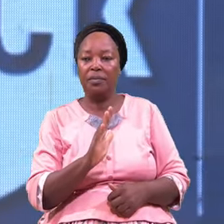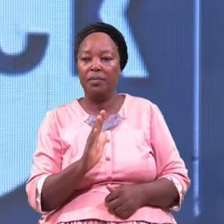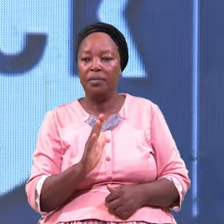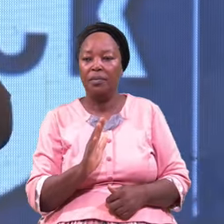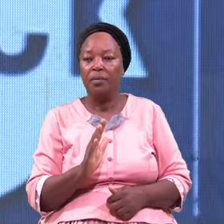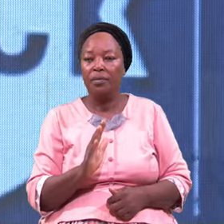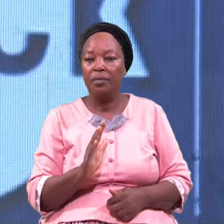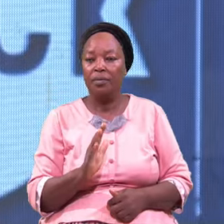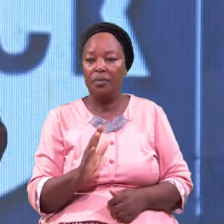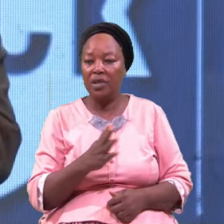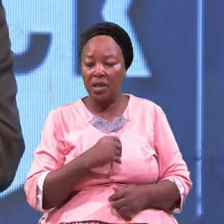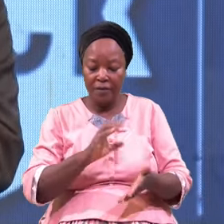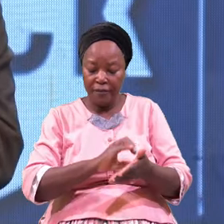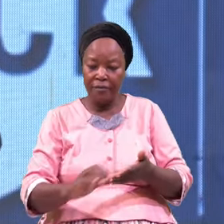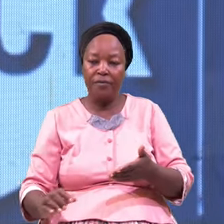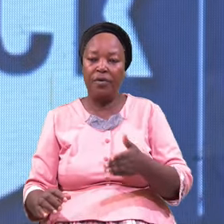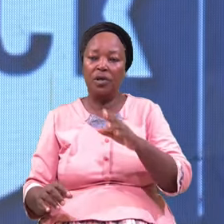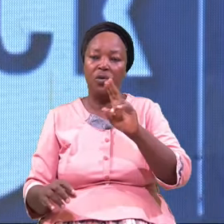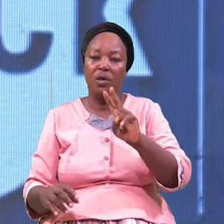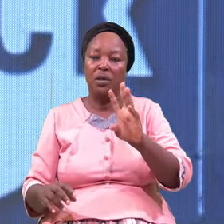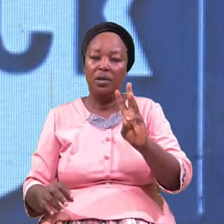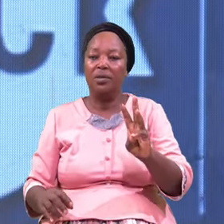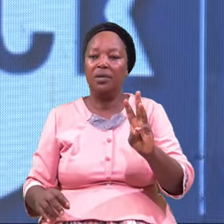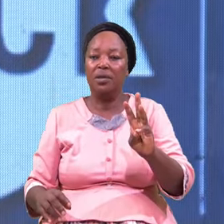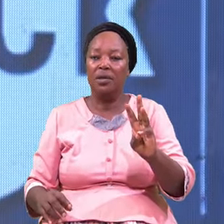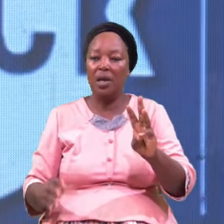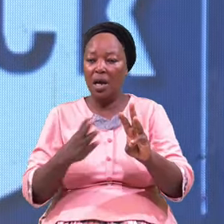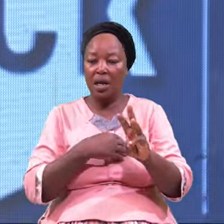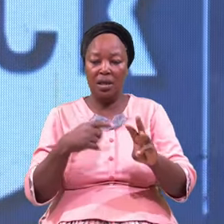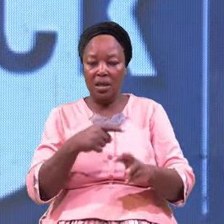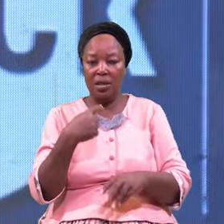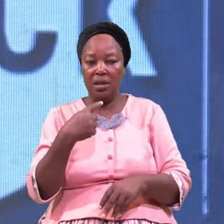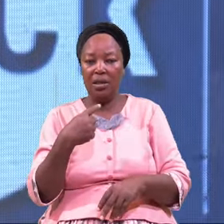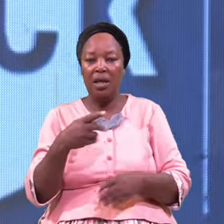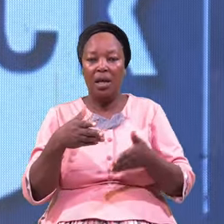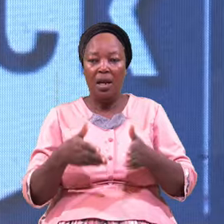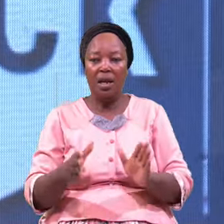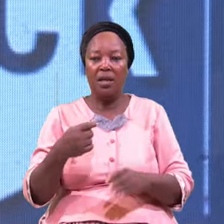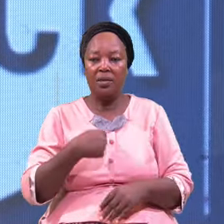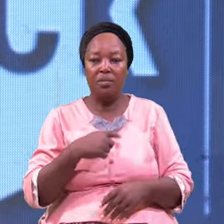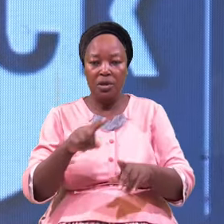And in verse 26 And he said Let me go